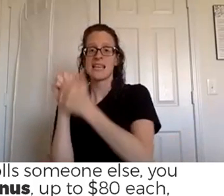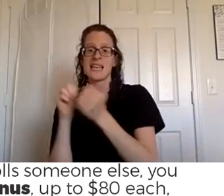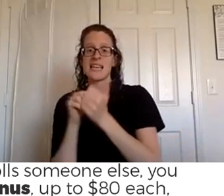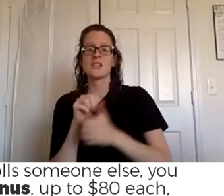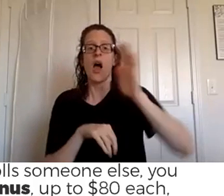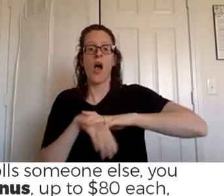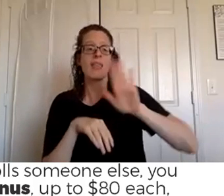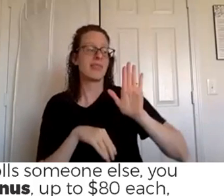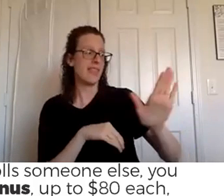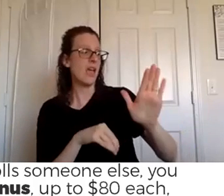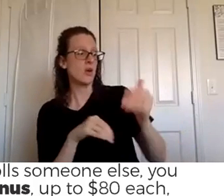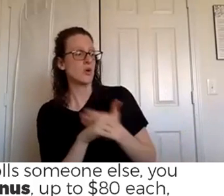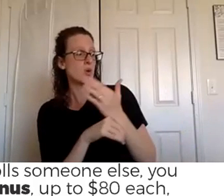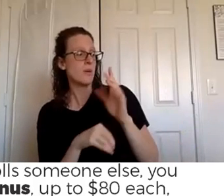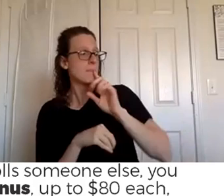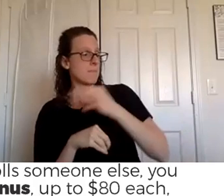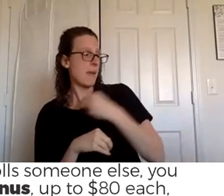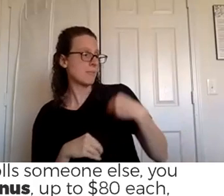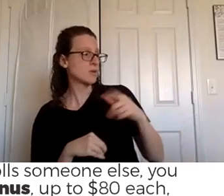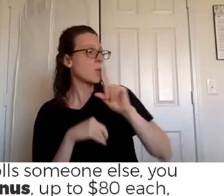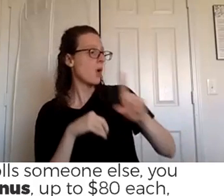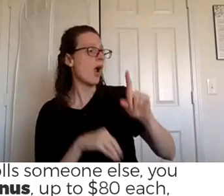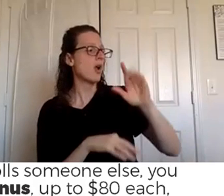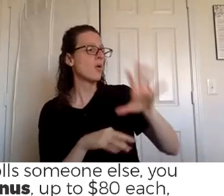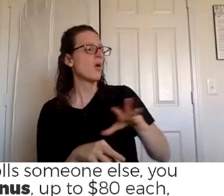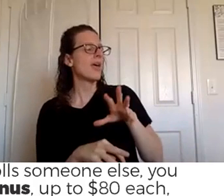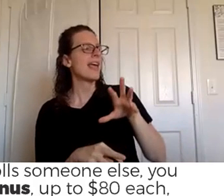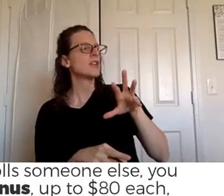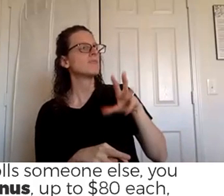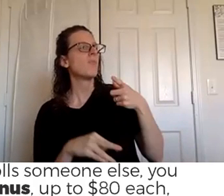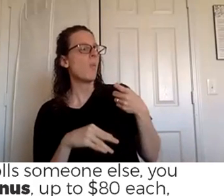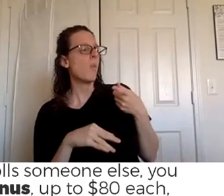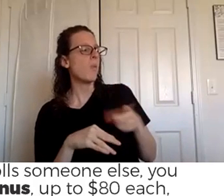members orders during the first three months that they are a member